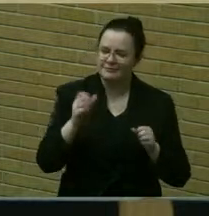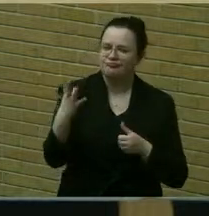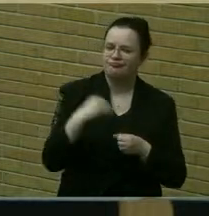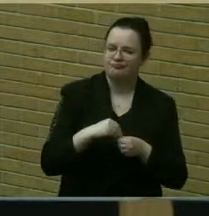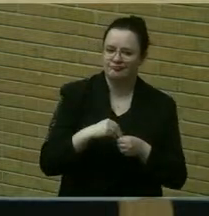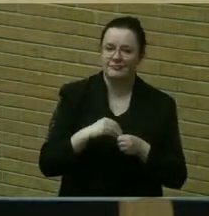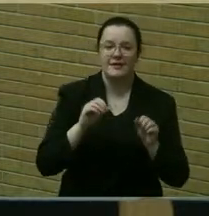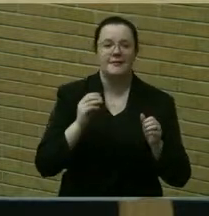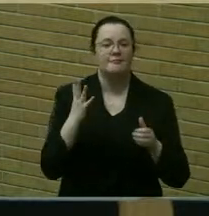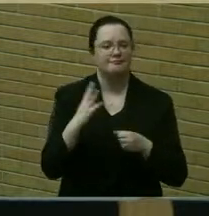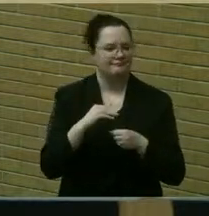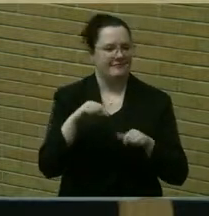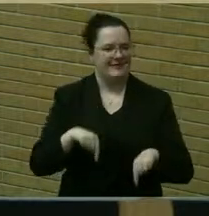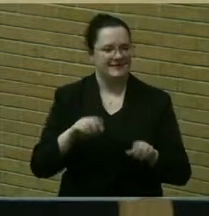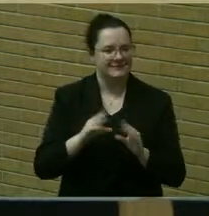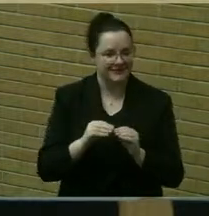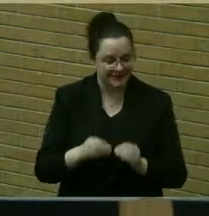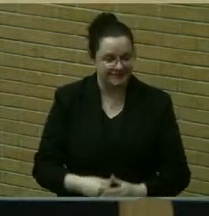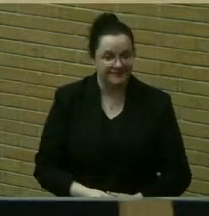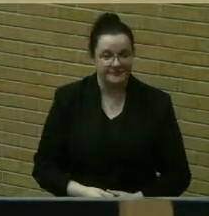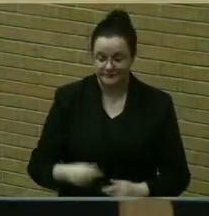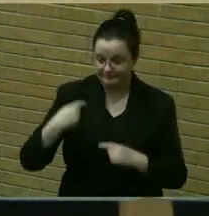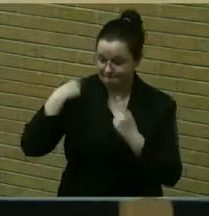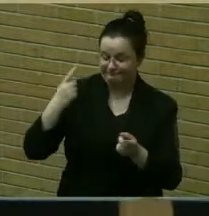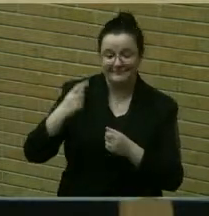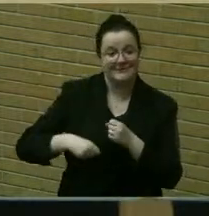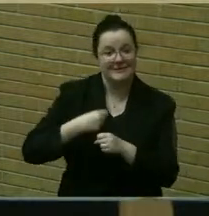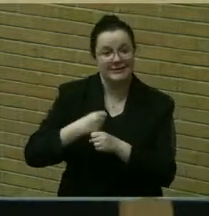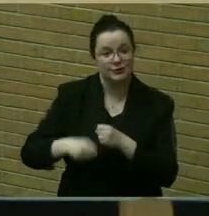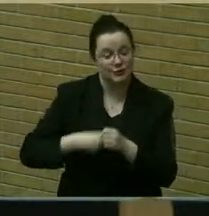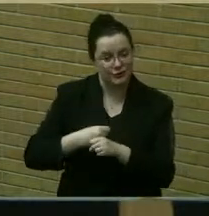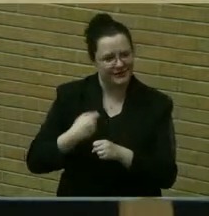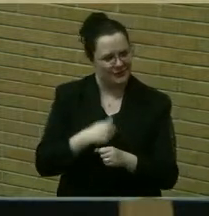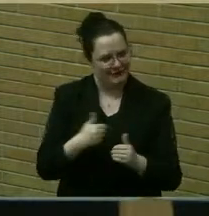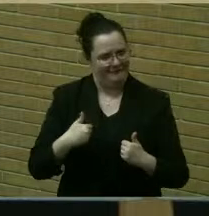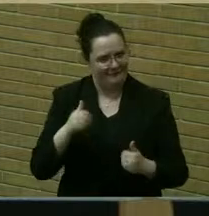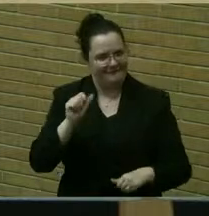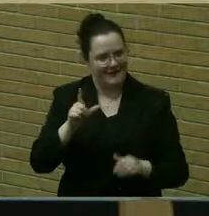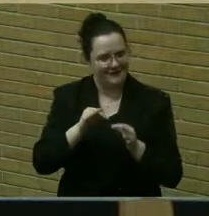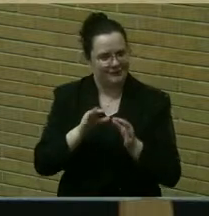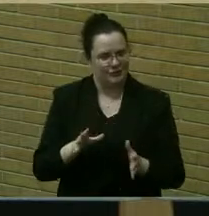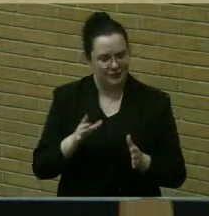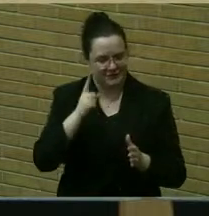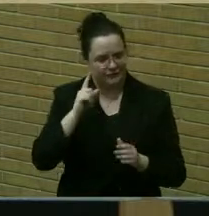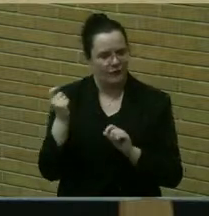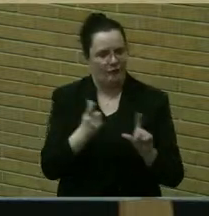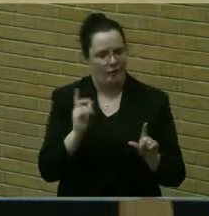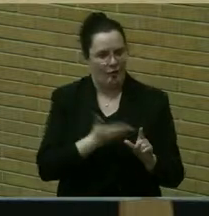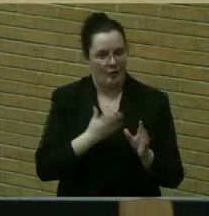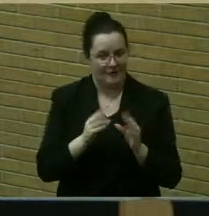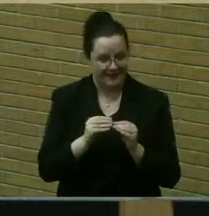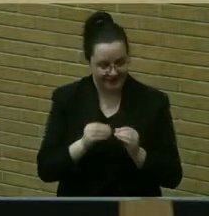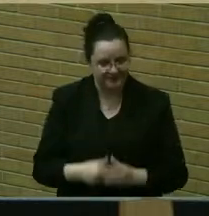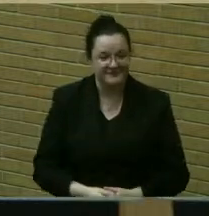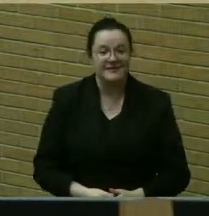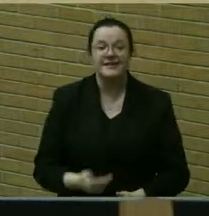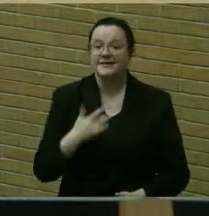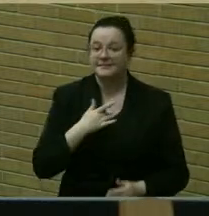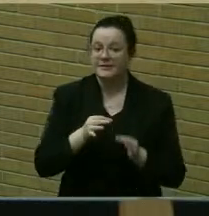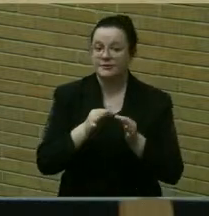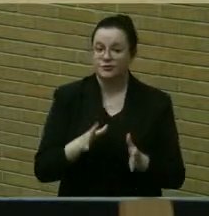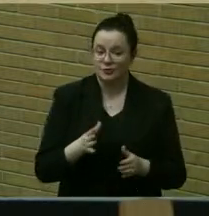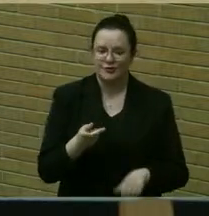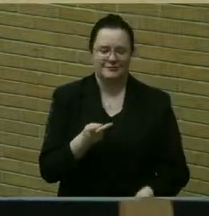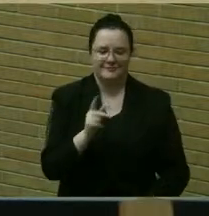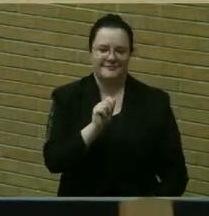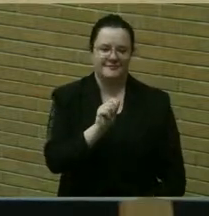For years, we have had ASL interpreters at all of our meetings, and generally, Allie and Heather